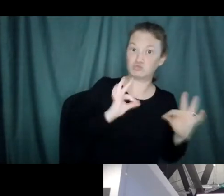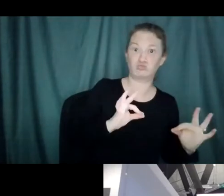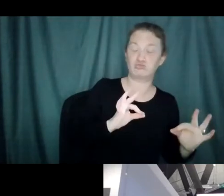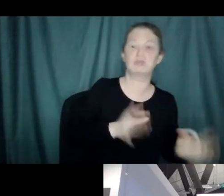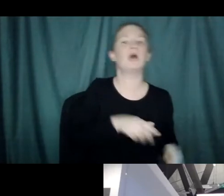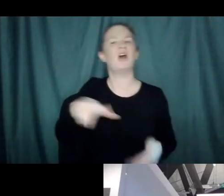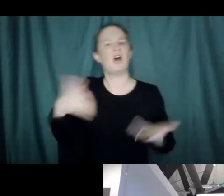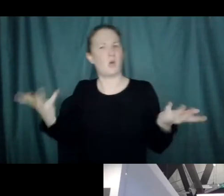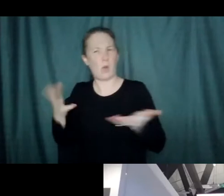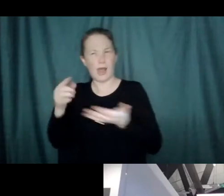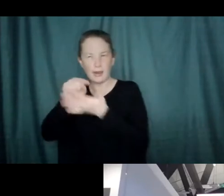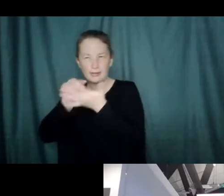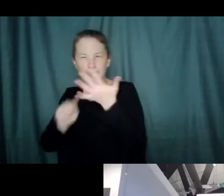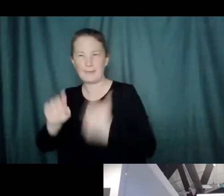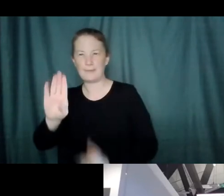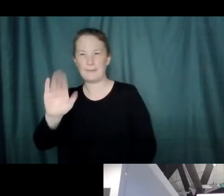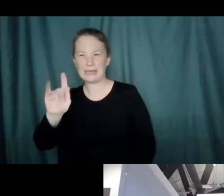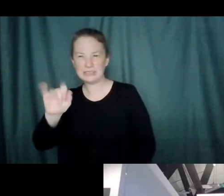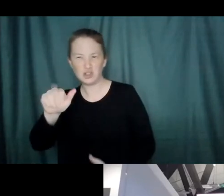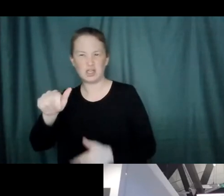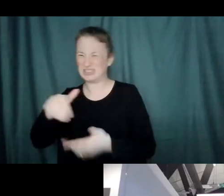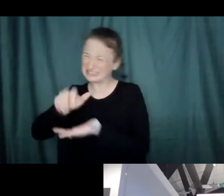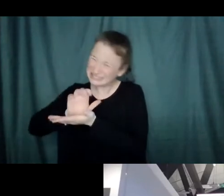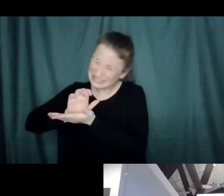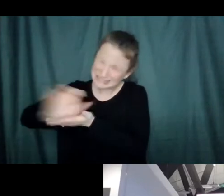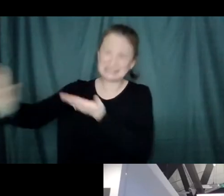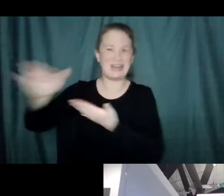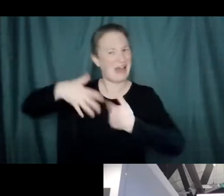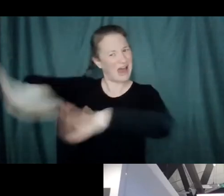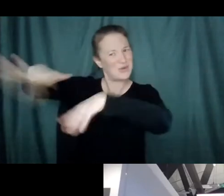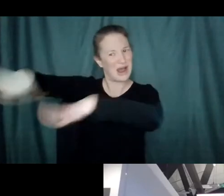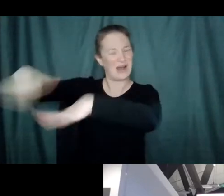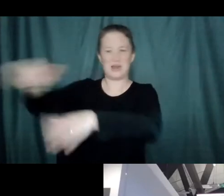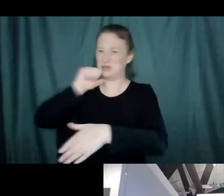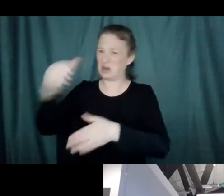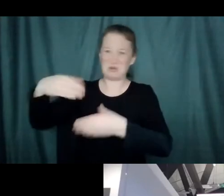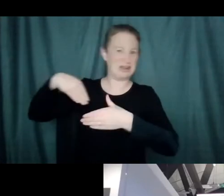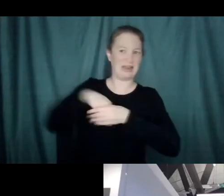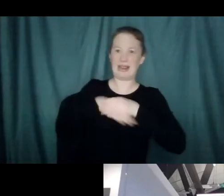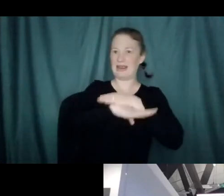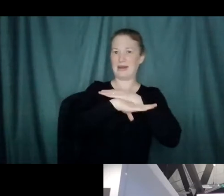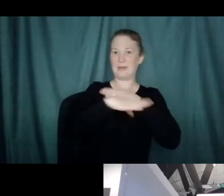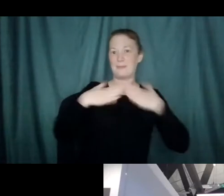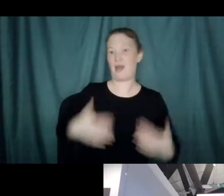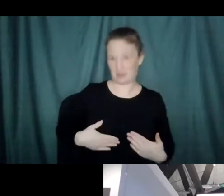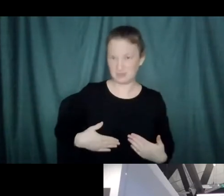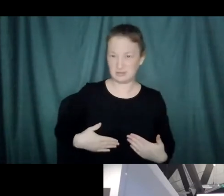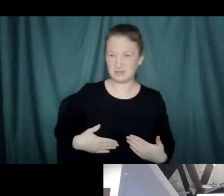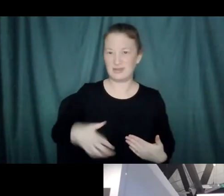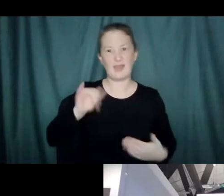very delicate balance between these two. And that's the challenge of the immune system. So